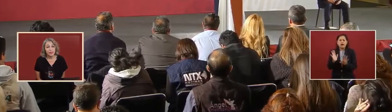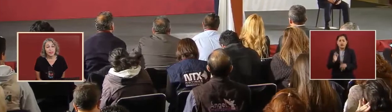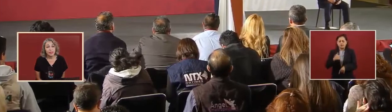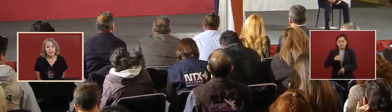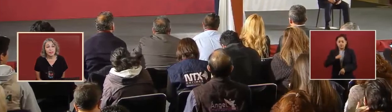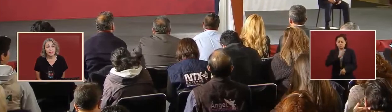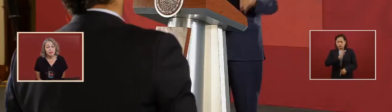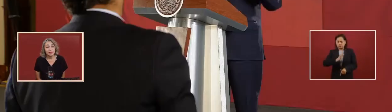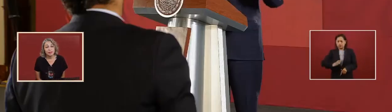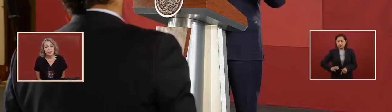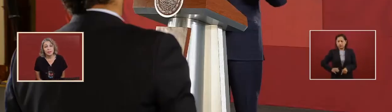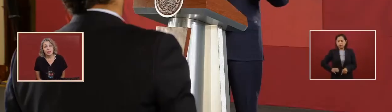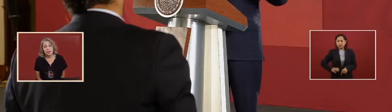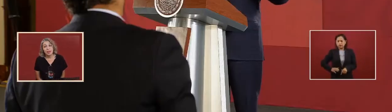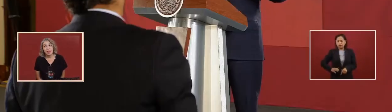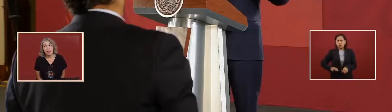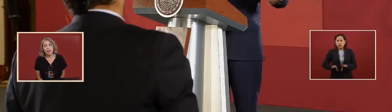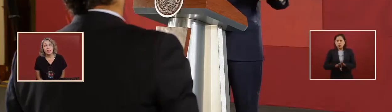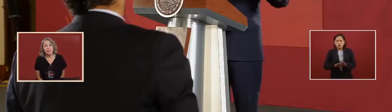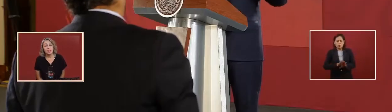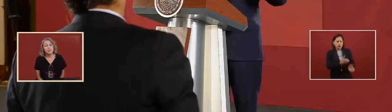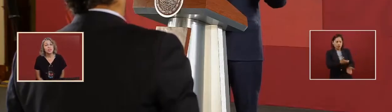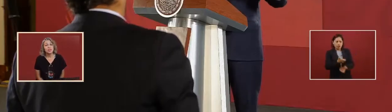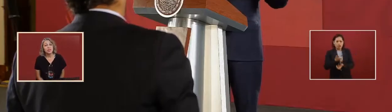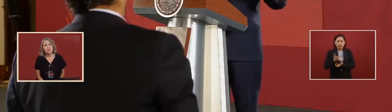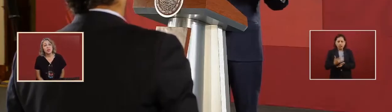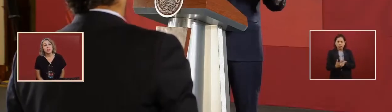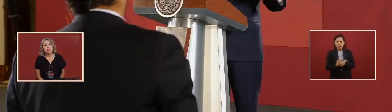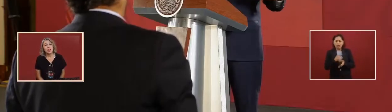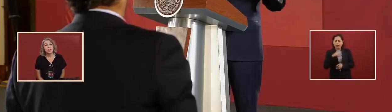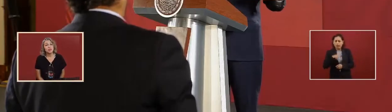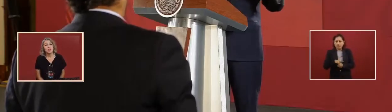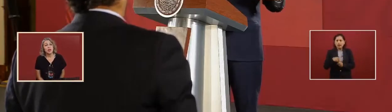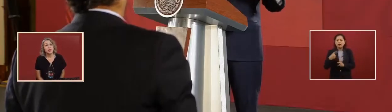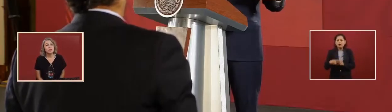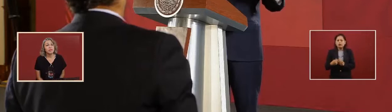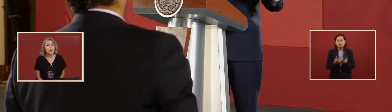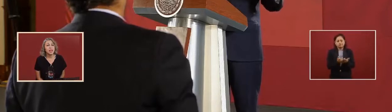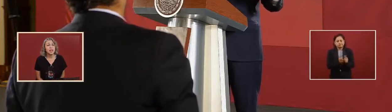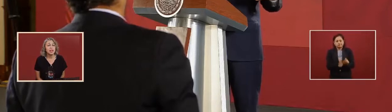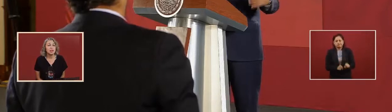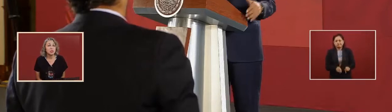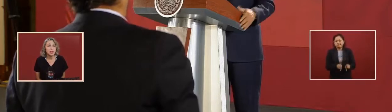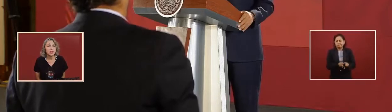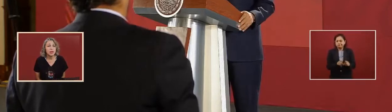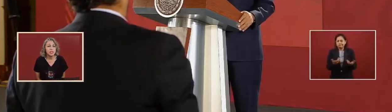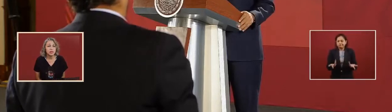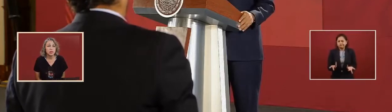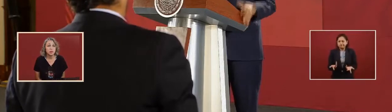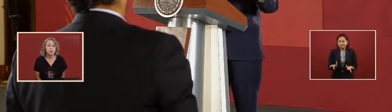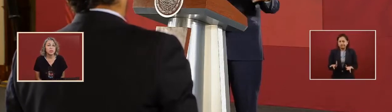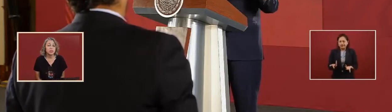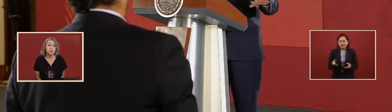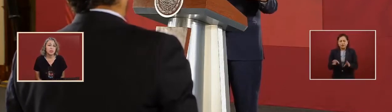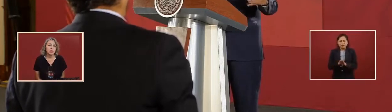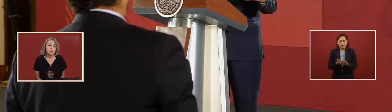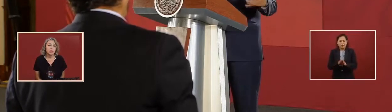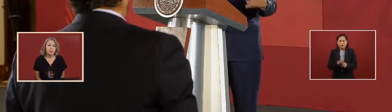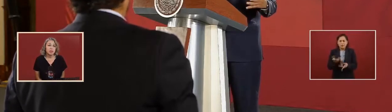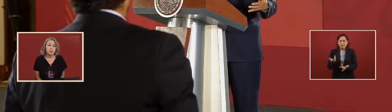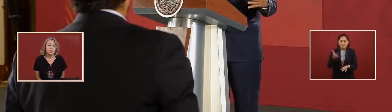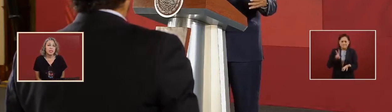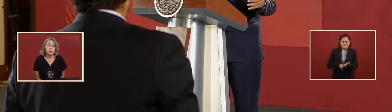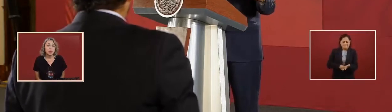And they used to try to triumph at any cost without any scruples. That's why it's important to have